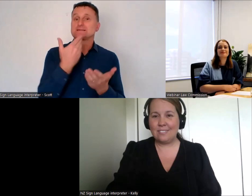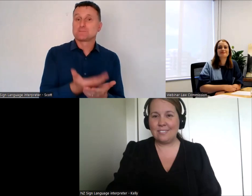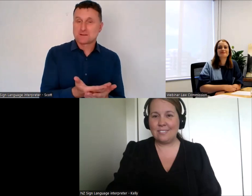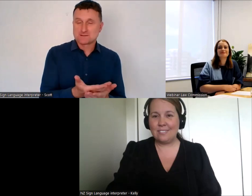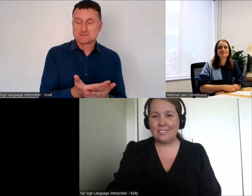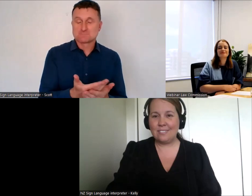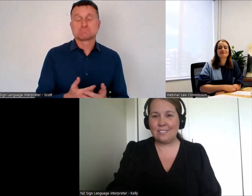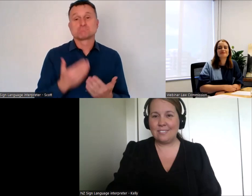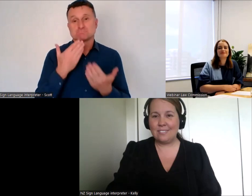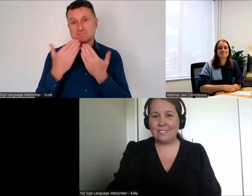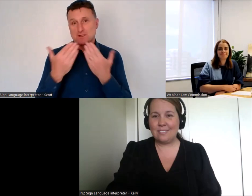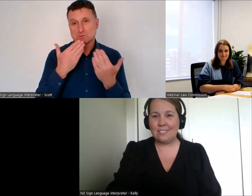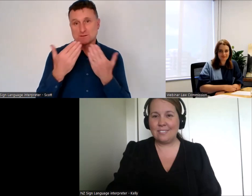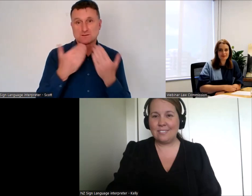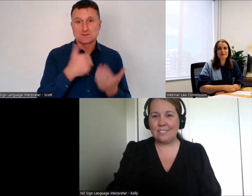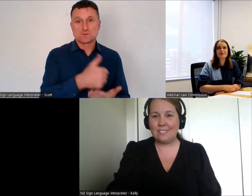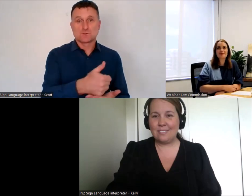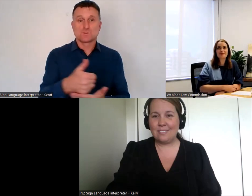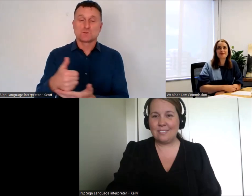nui ki a koutou katoa.